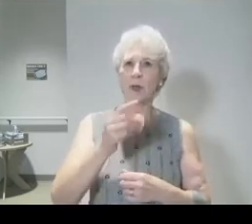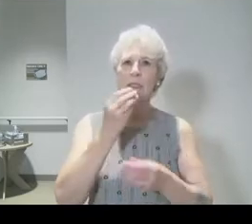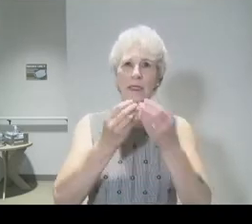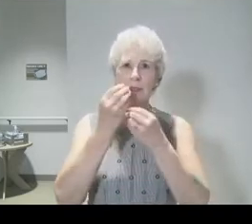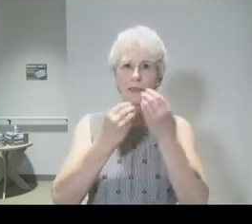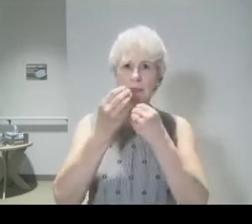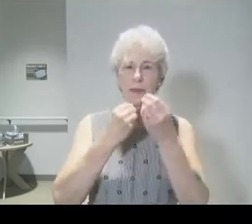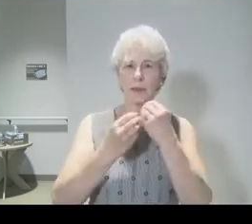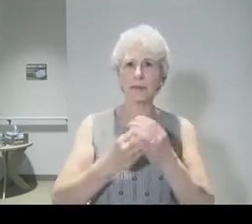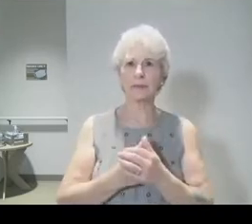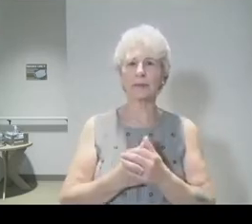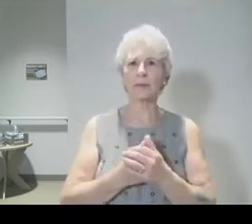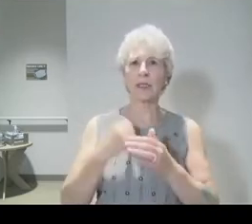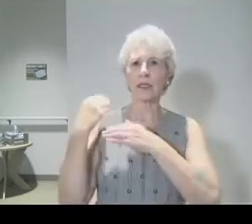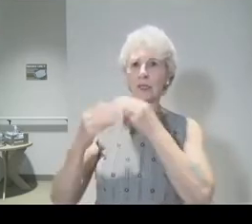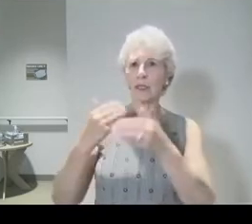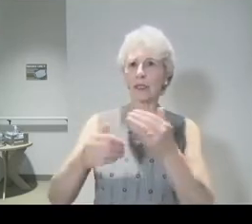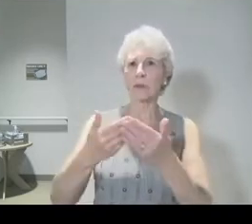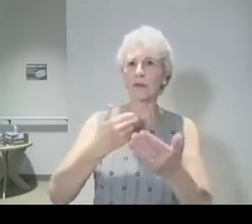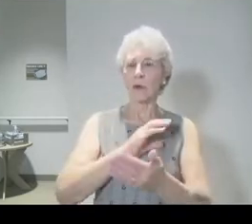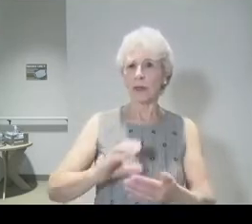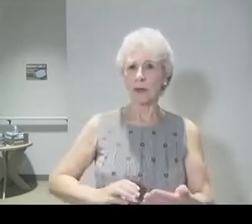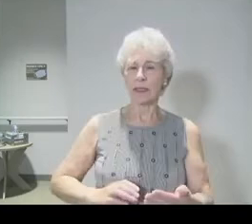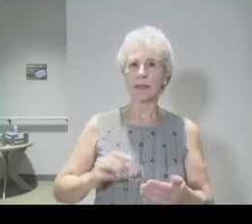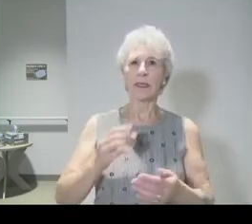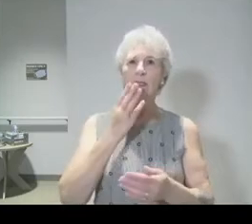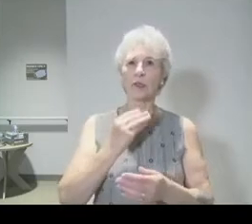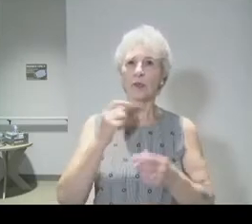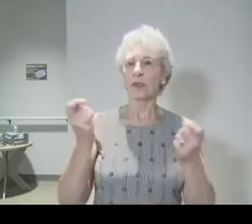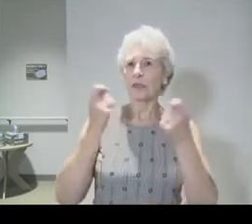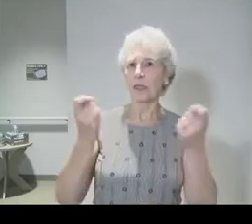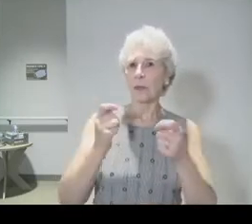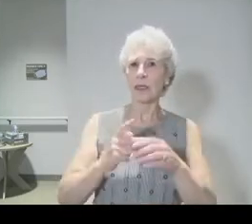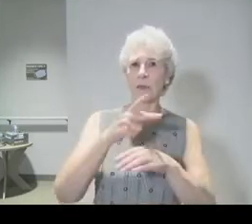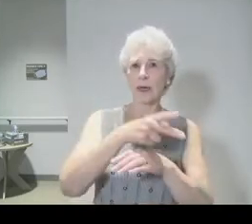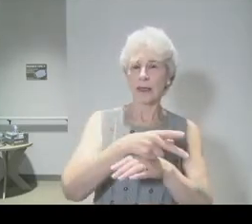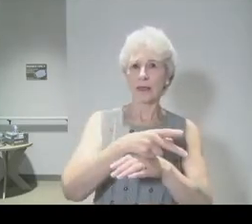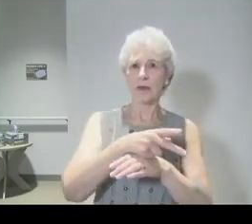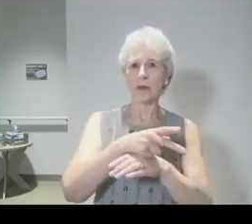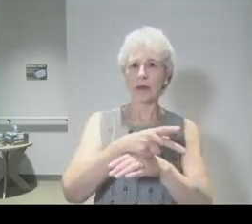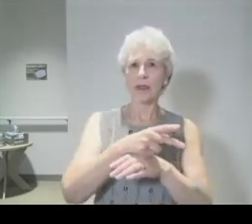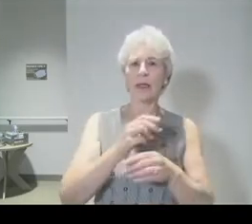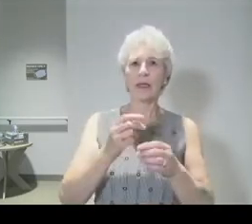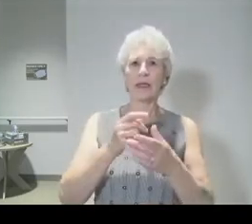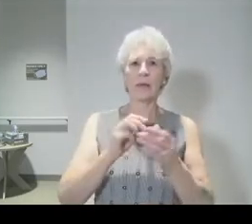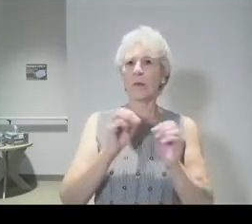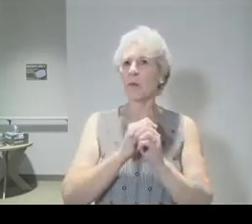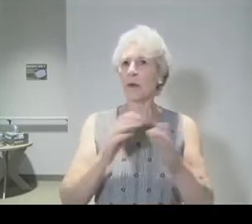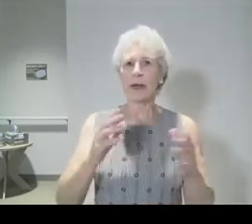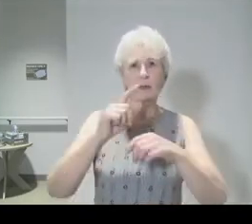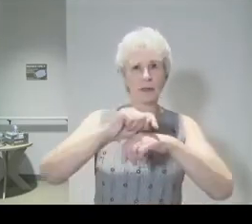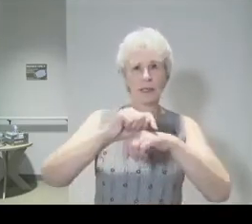generations before Christ, the Jews celebrated Passover in the absence of the temple. It